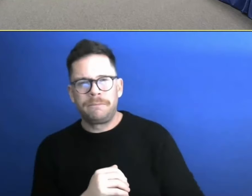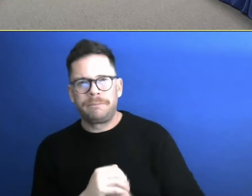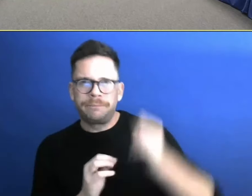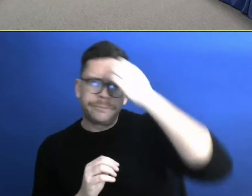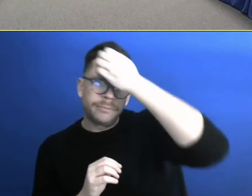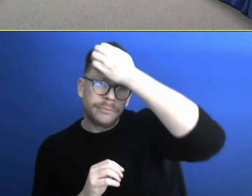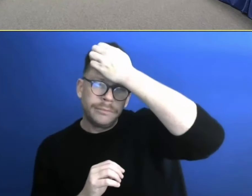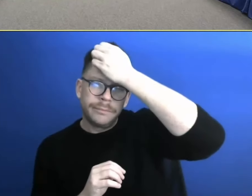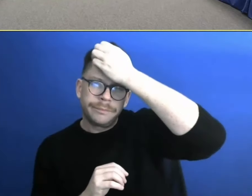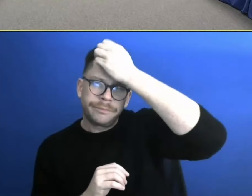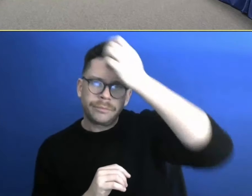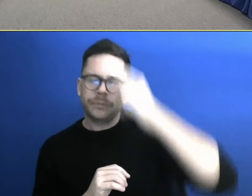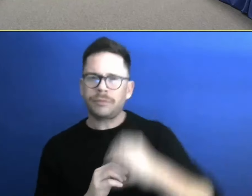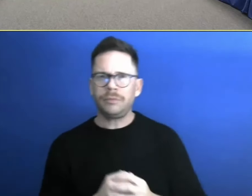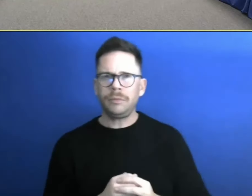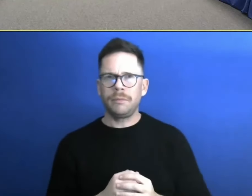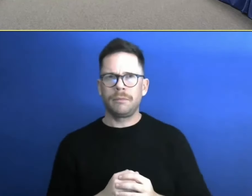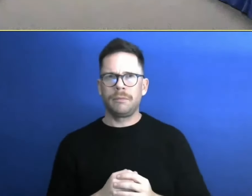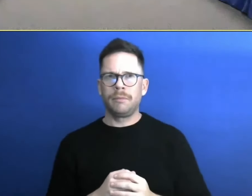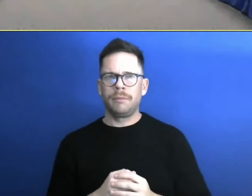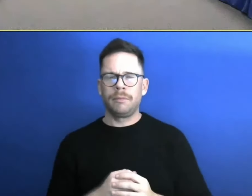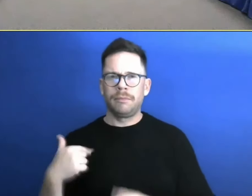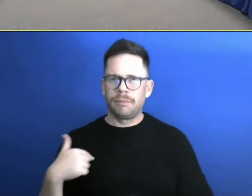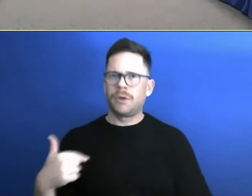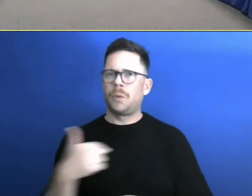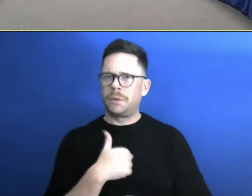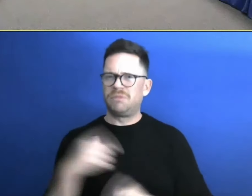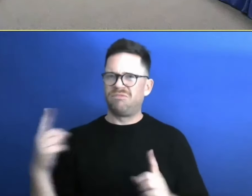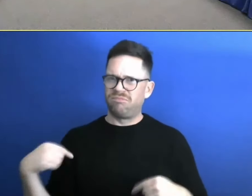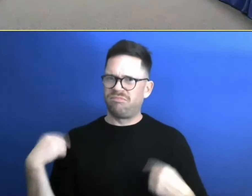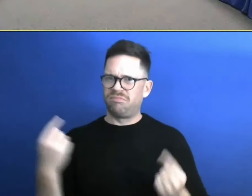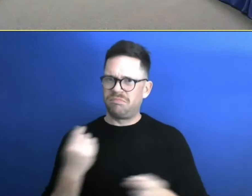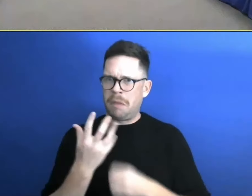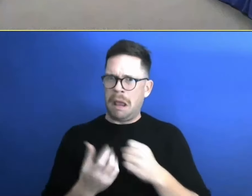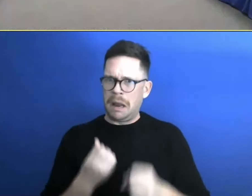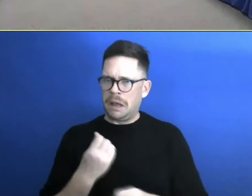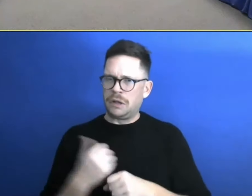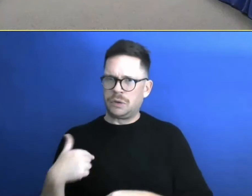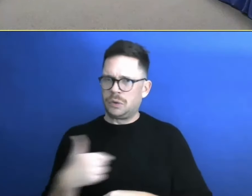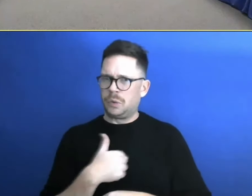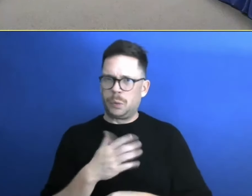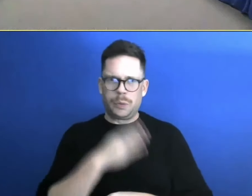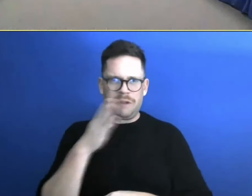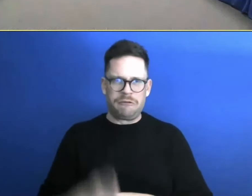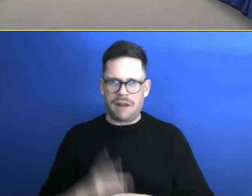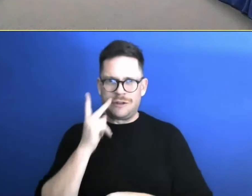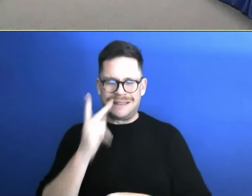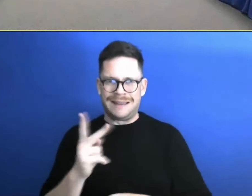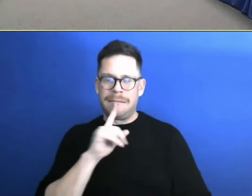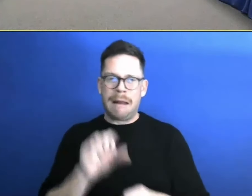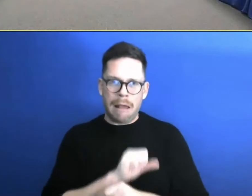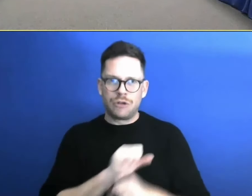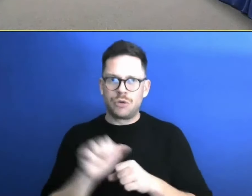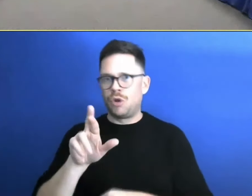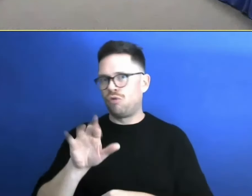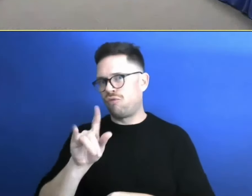Yeah. And I, so we've been doing this collectively for about a thousand years. I don't think we've ever seen a resolution come out of this conference and it's been an